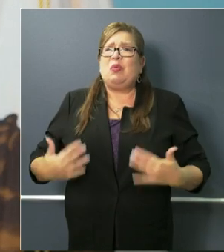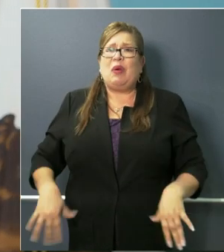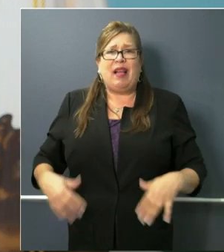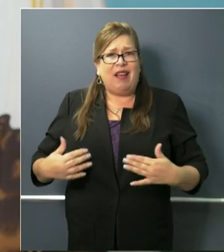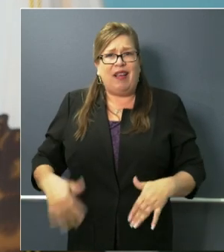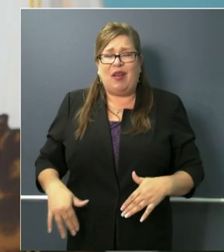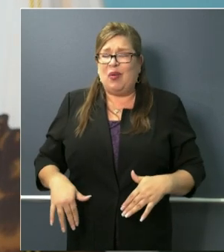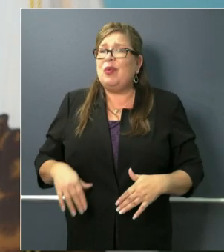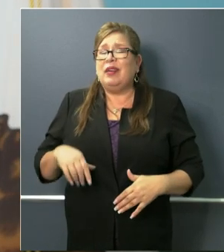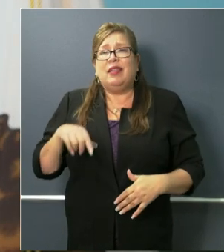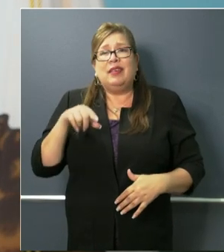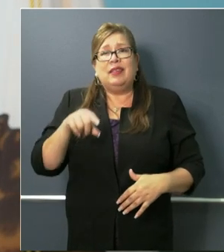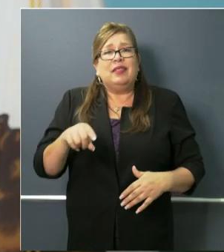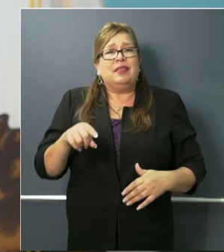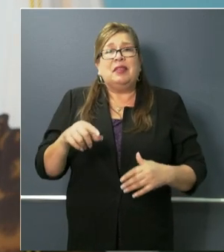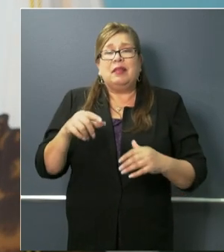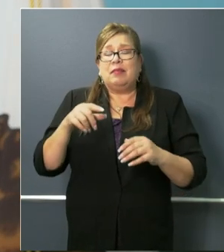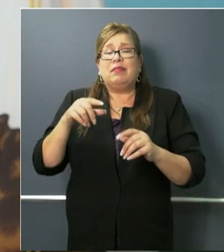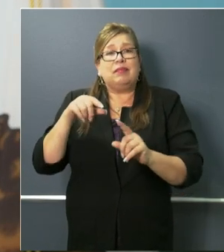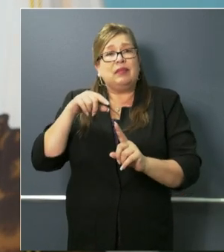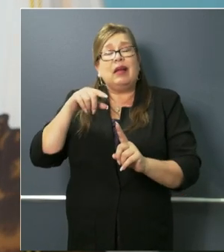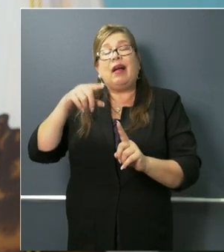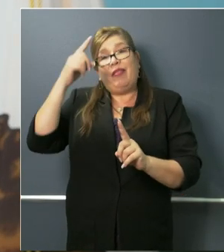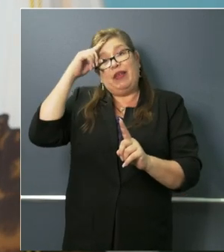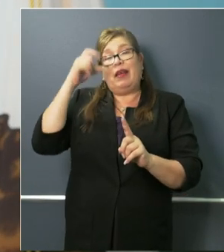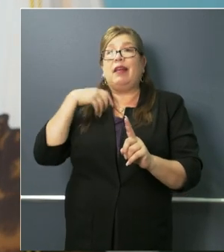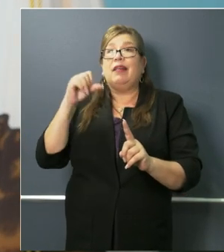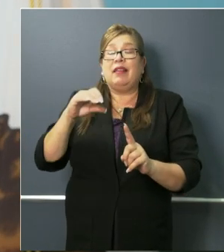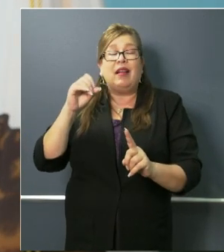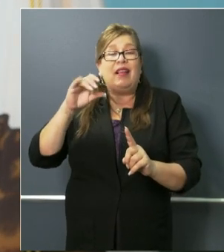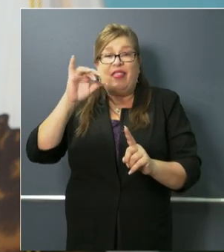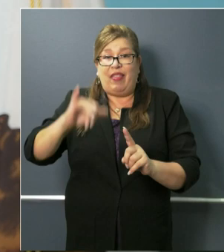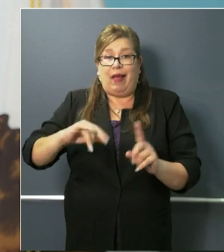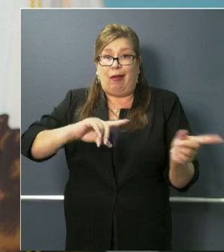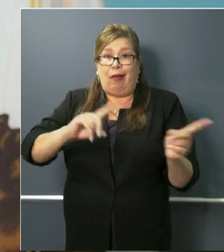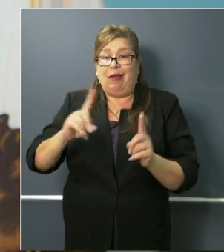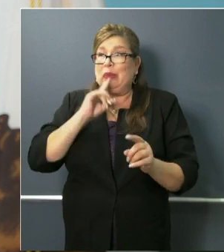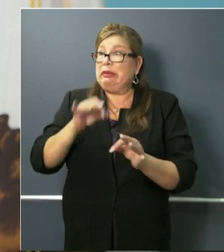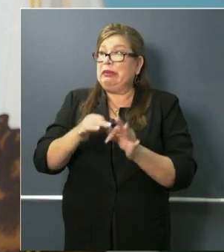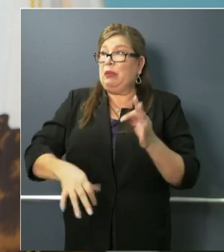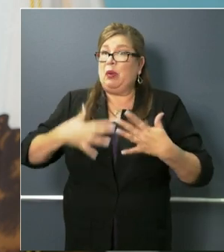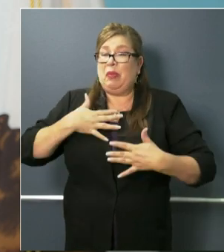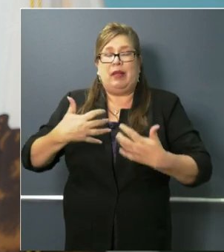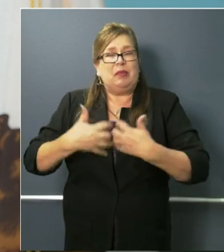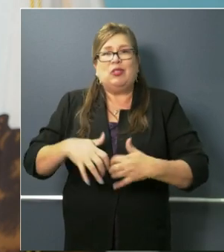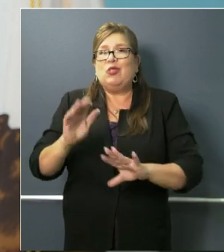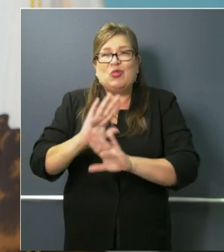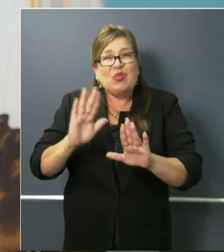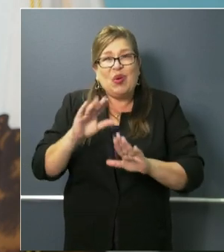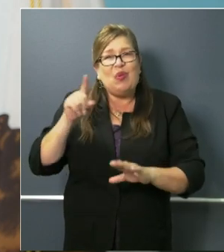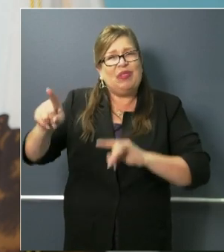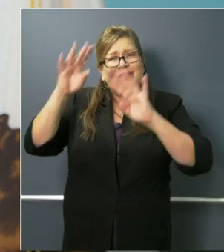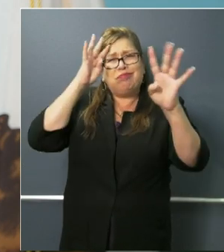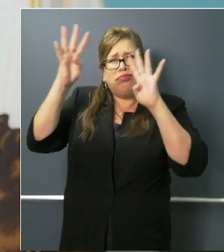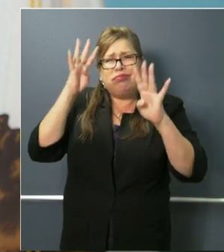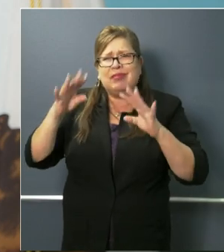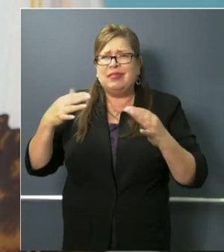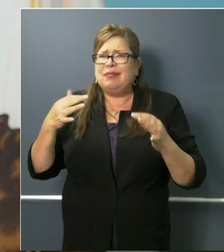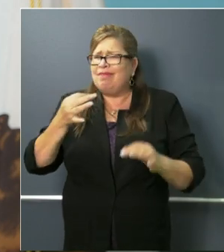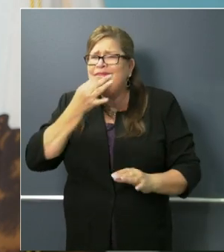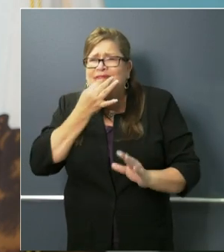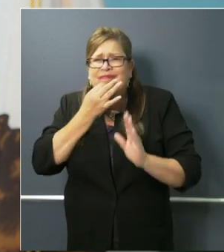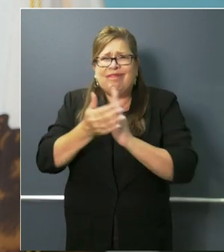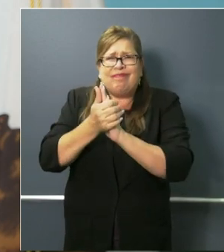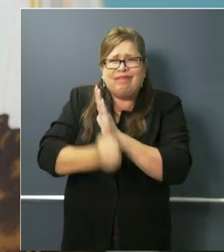less significant than it is. These are incredibly professional units, remarkably well designed and manufactured,